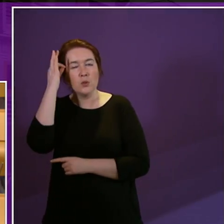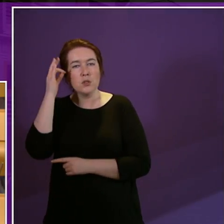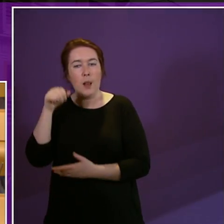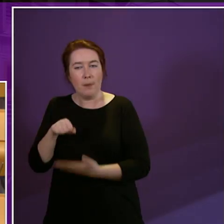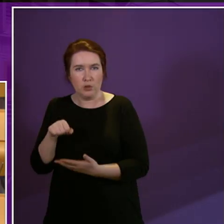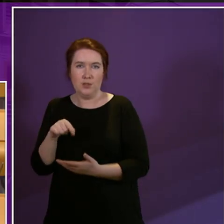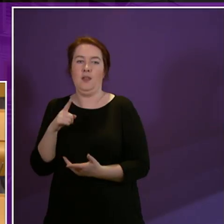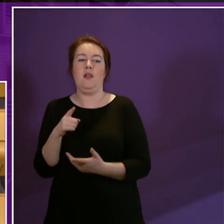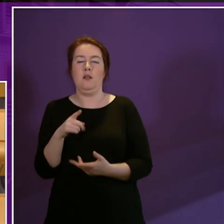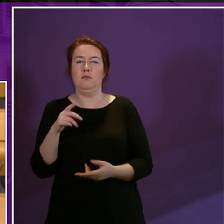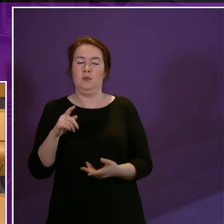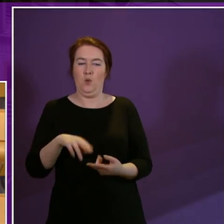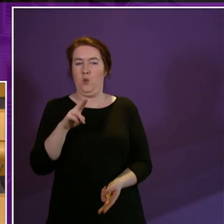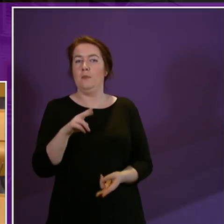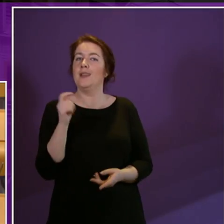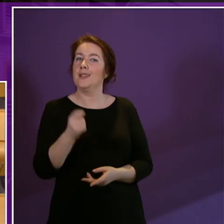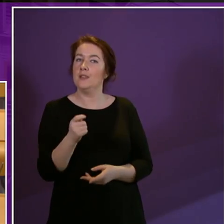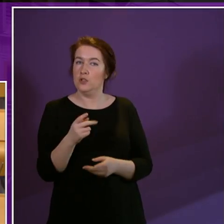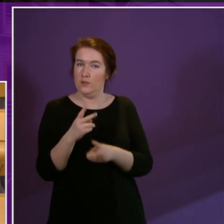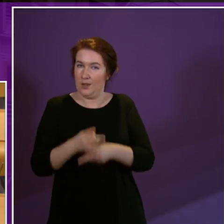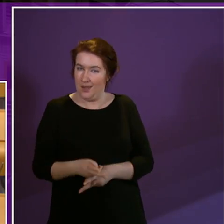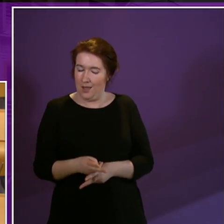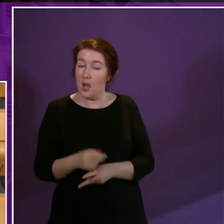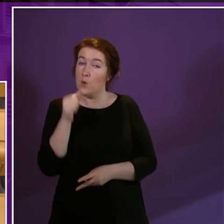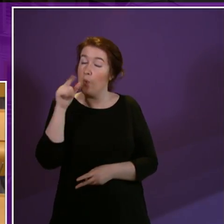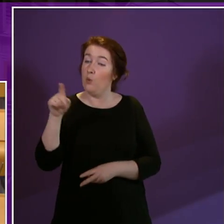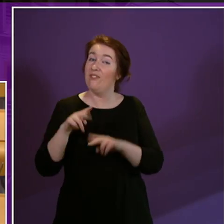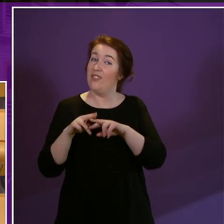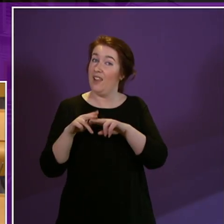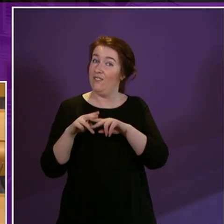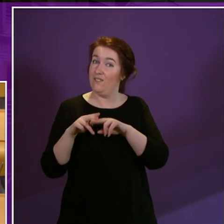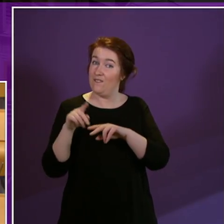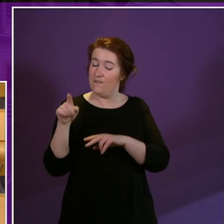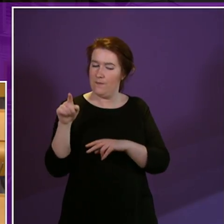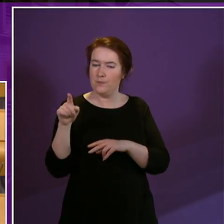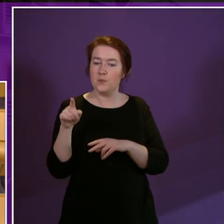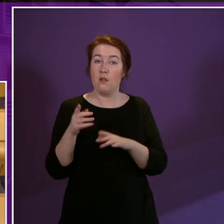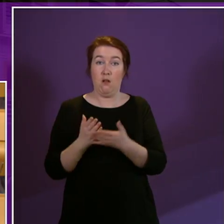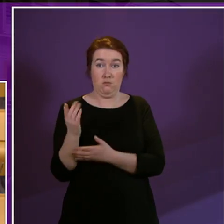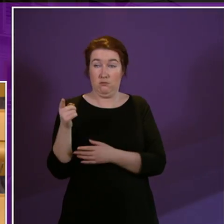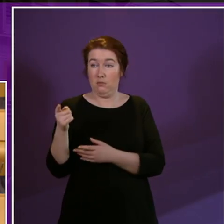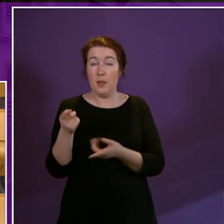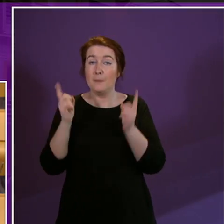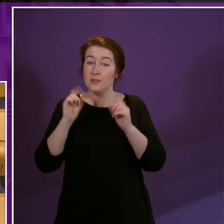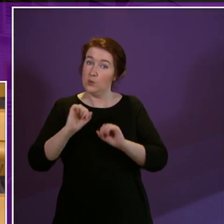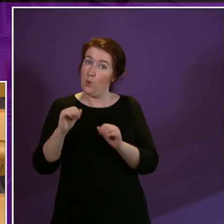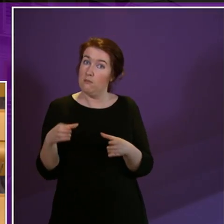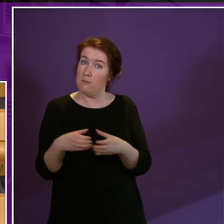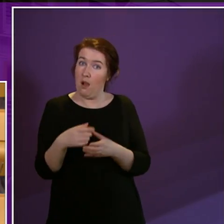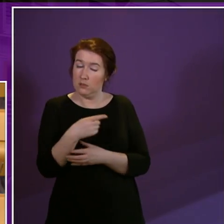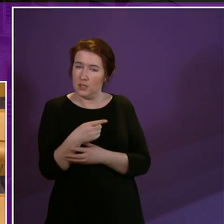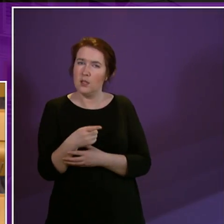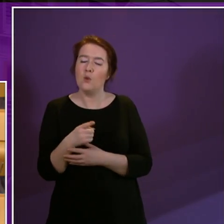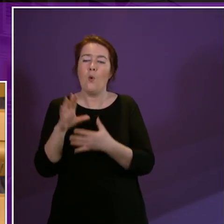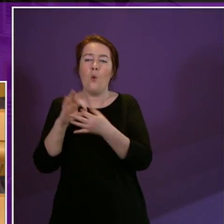I know that in Fife under the Minister's own party they took the